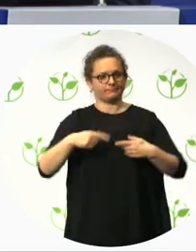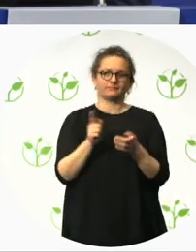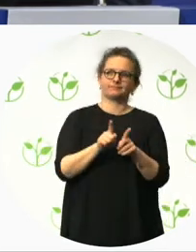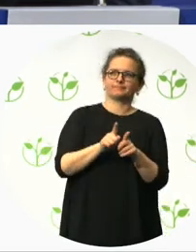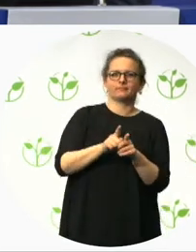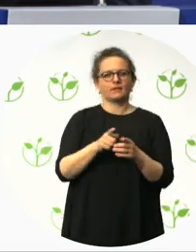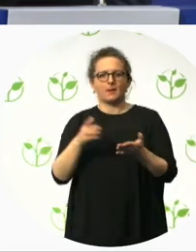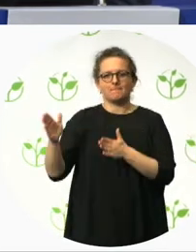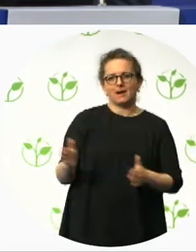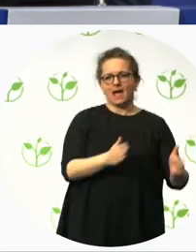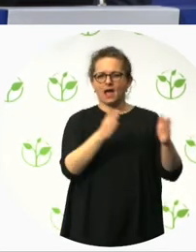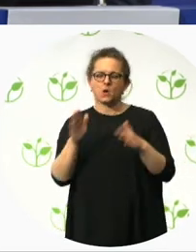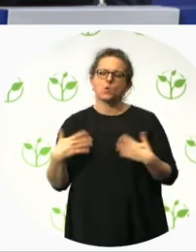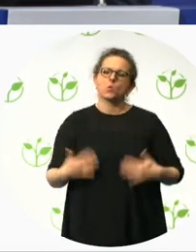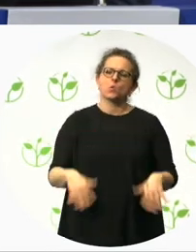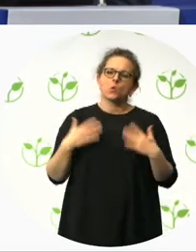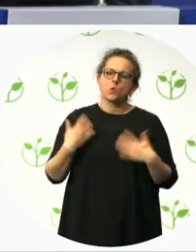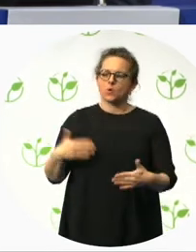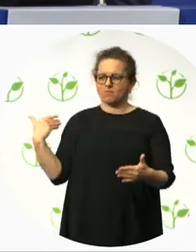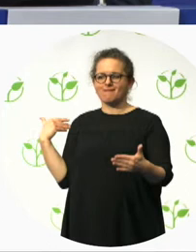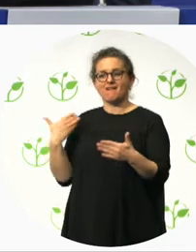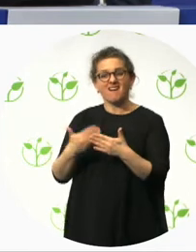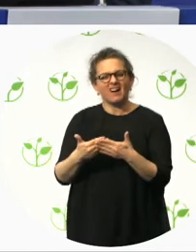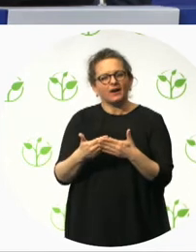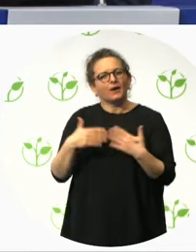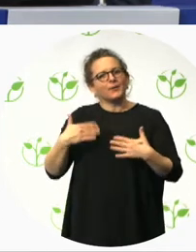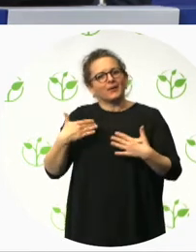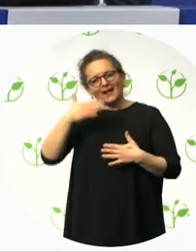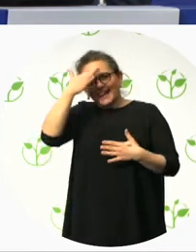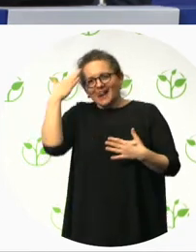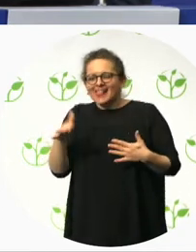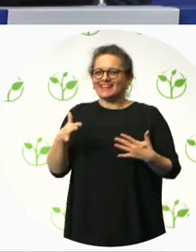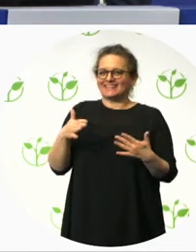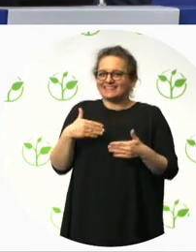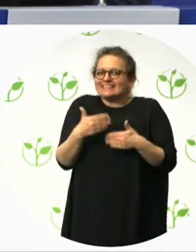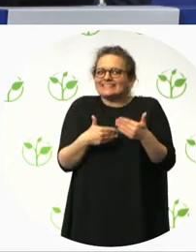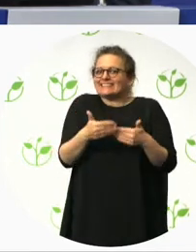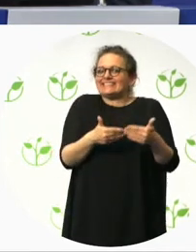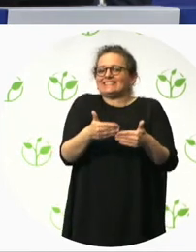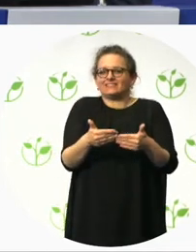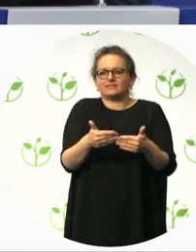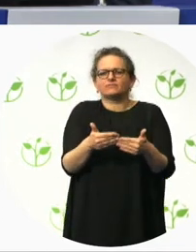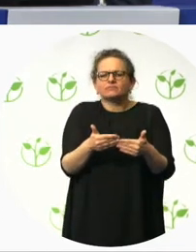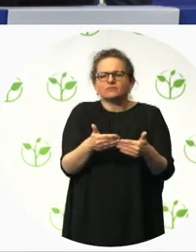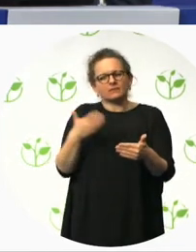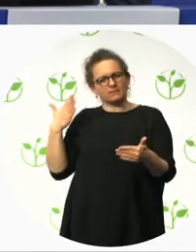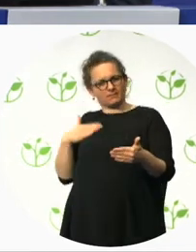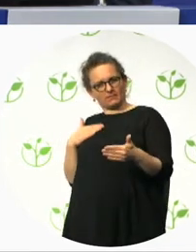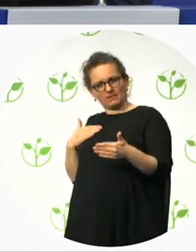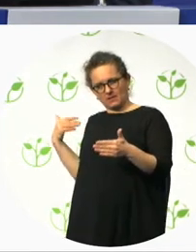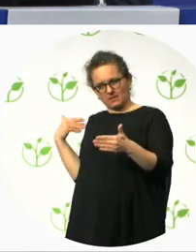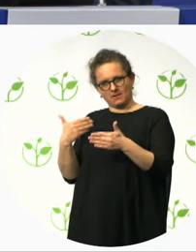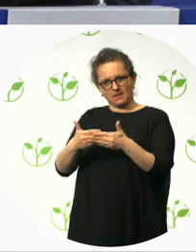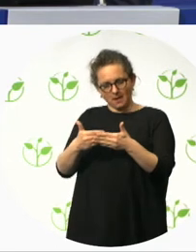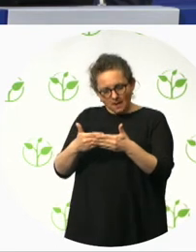regard. So, so we have a local plan, a planning policy. And enshrined in that as a requirement to meet our inclusive design standards.